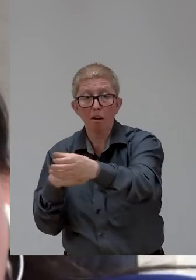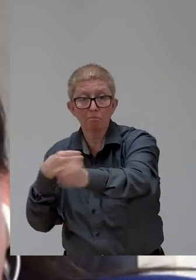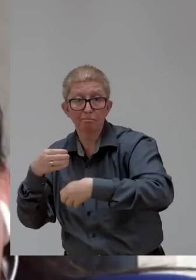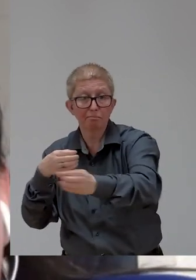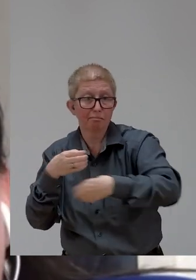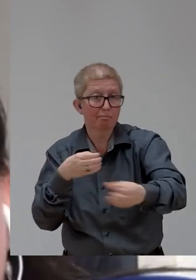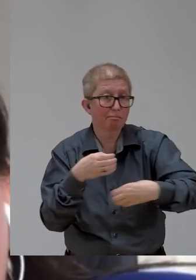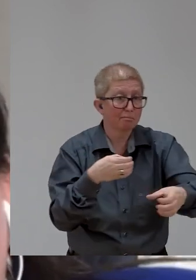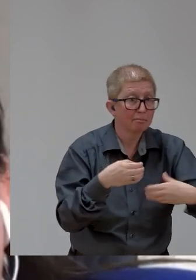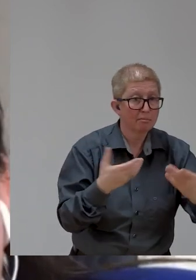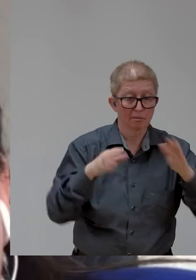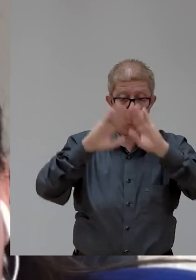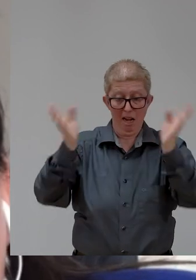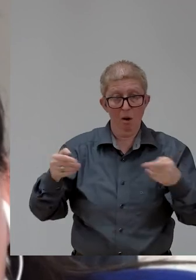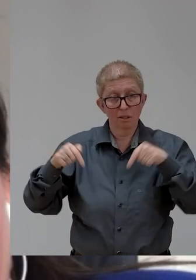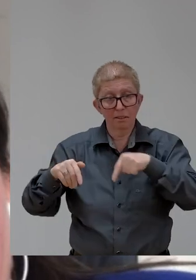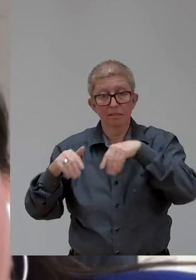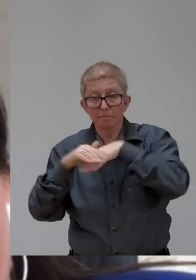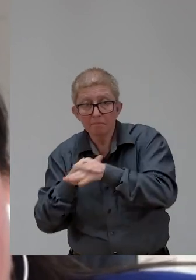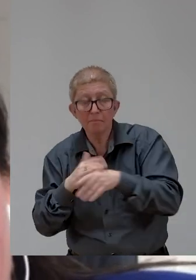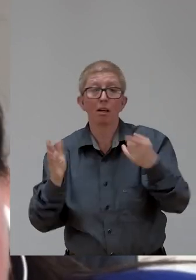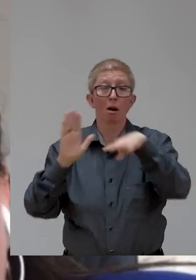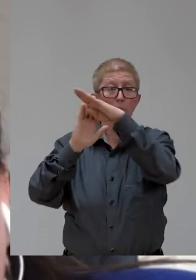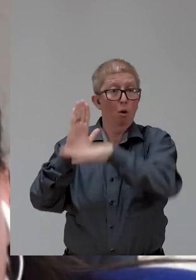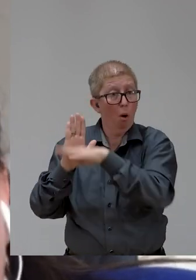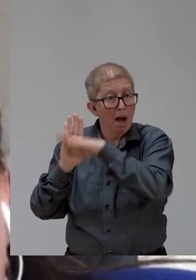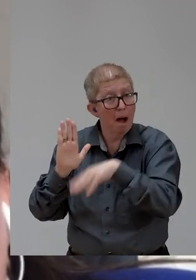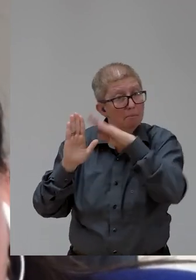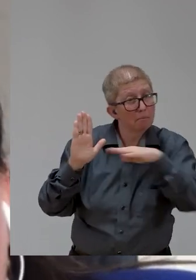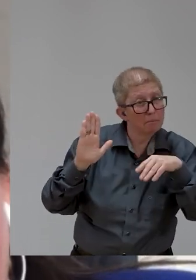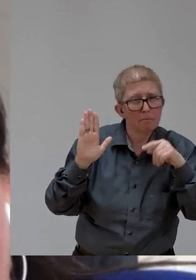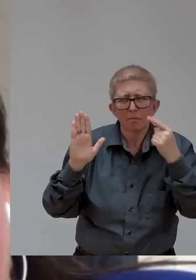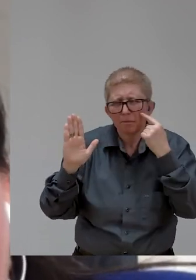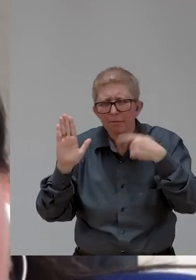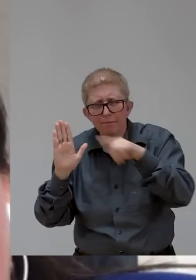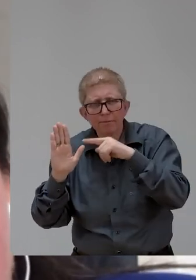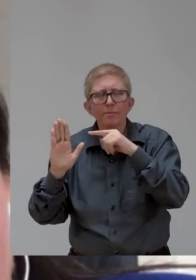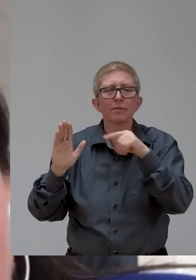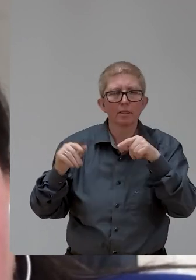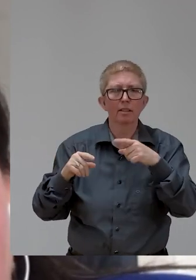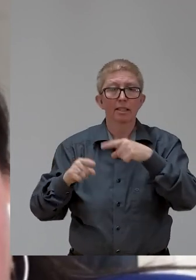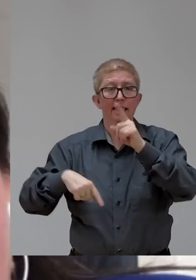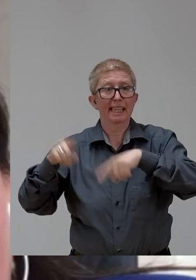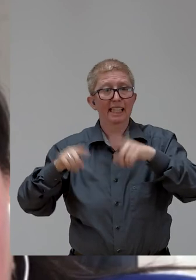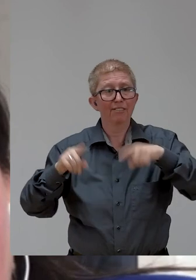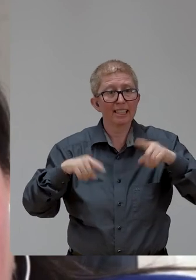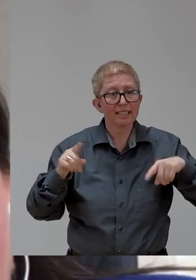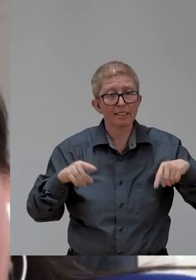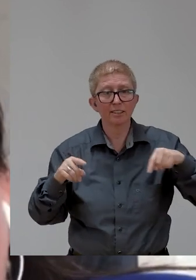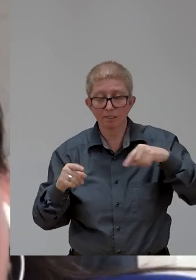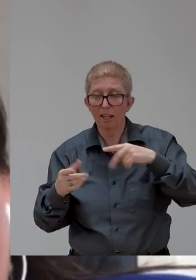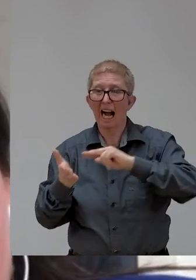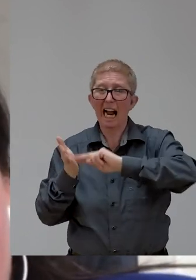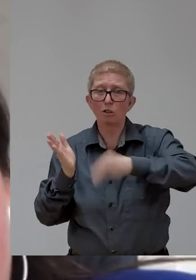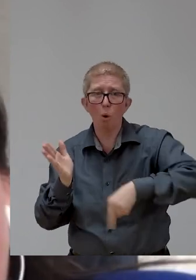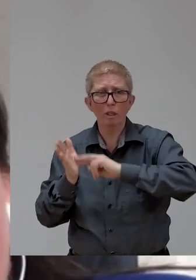on the member state side, um, we are really trying to push it, uh, in all of the, the resolutions and the documents that we negotiate to